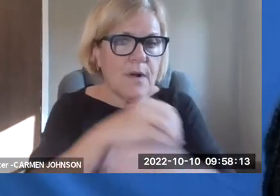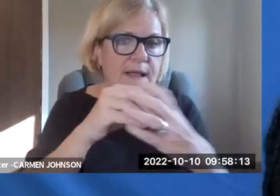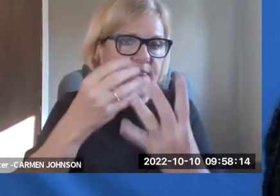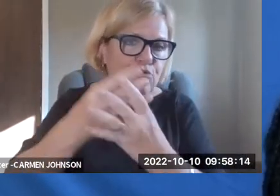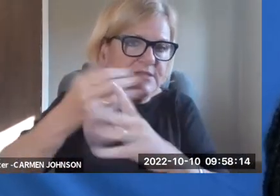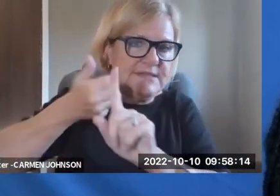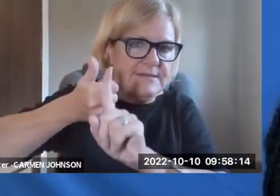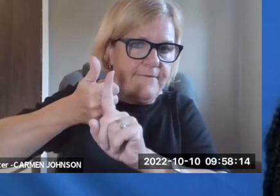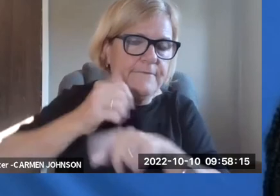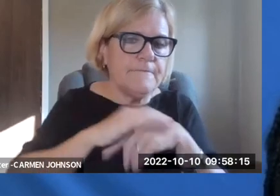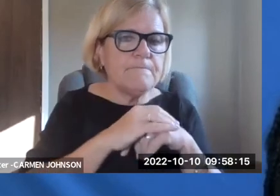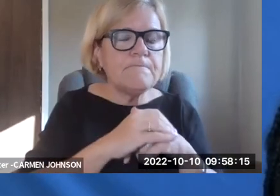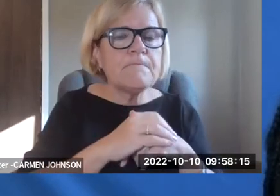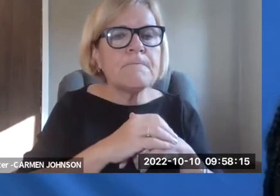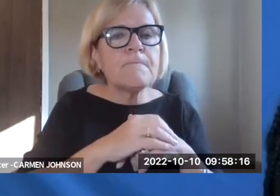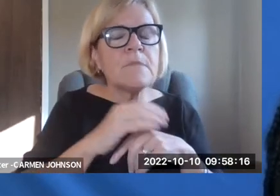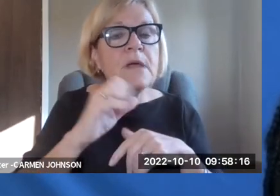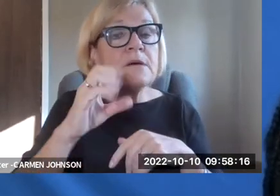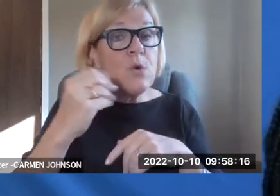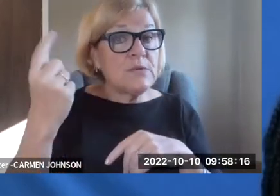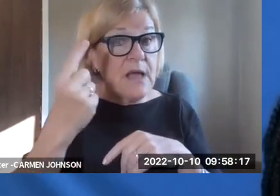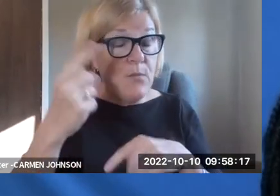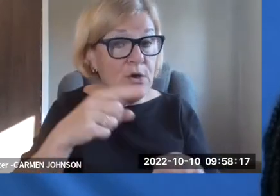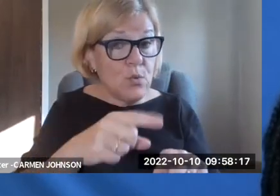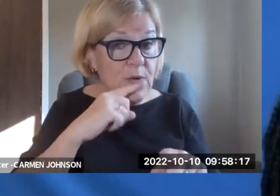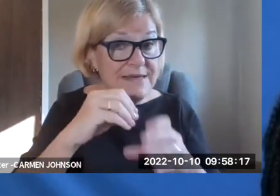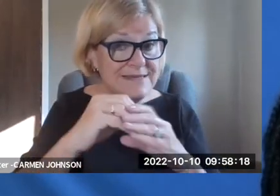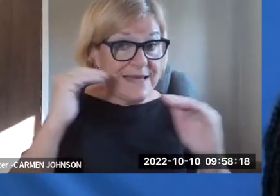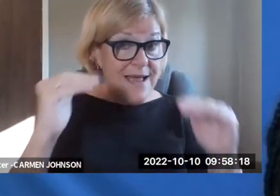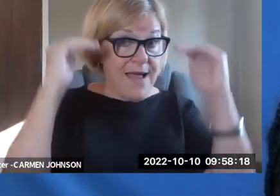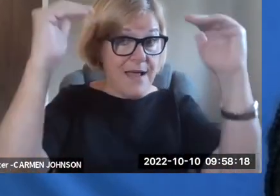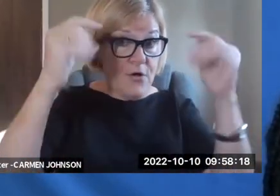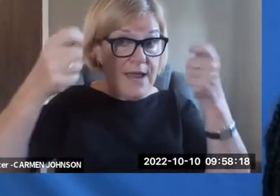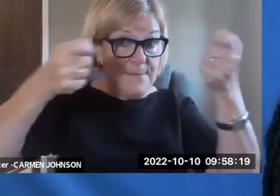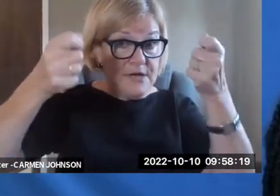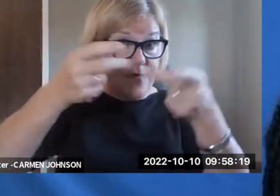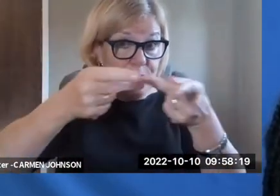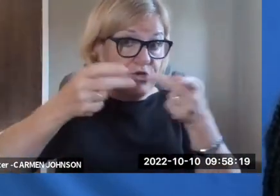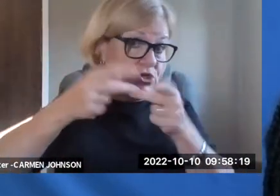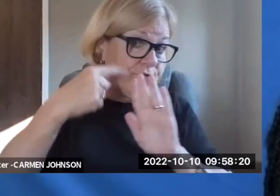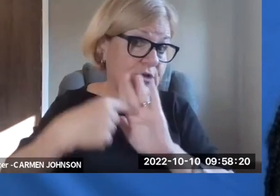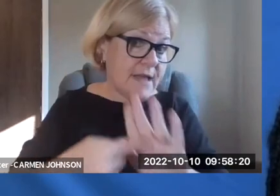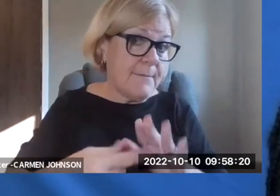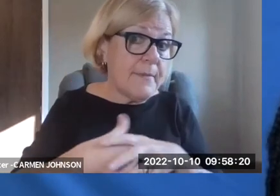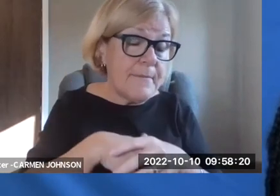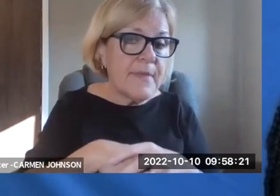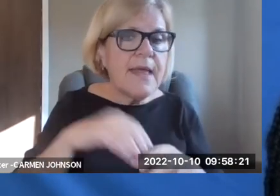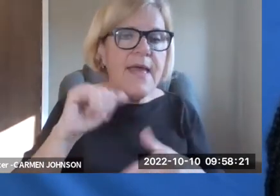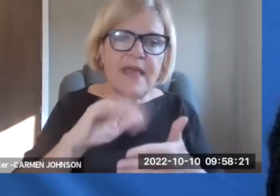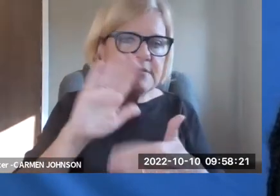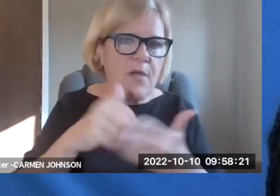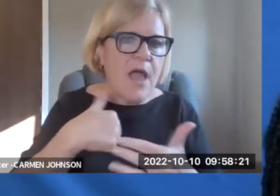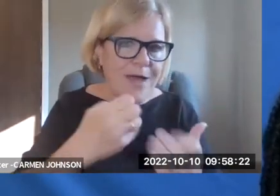and that they should have power in the prison itself. So